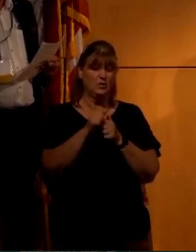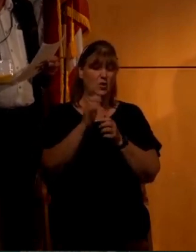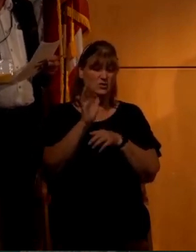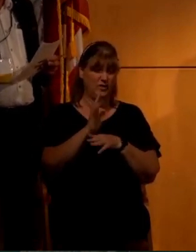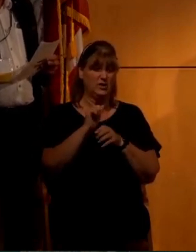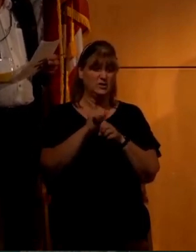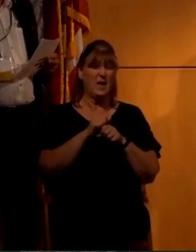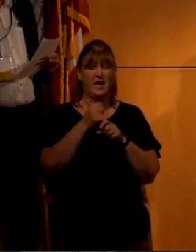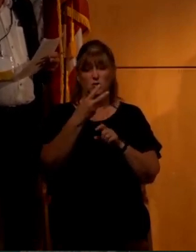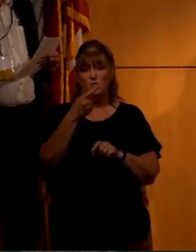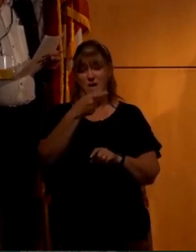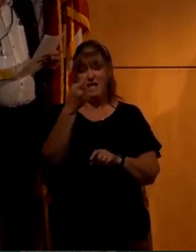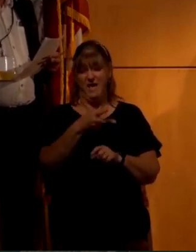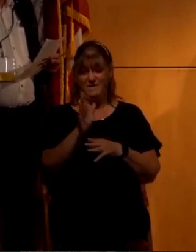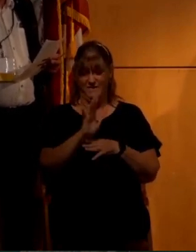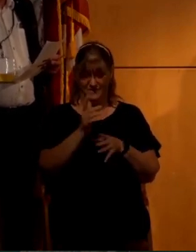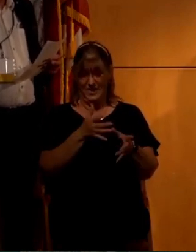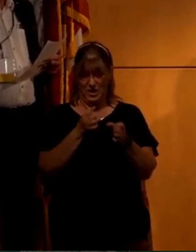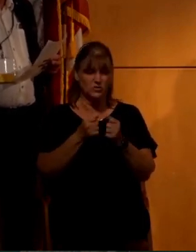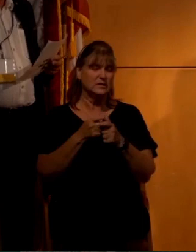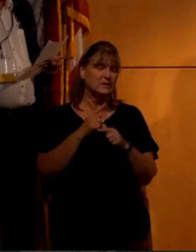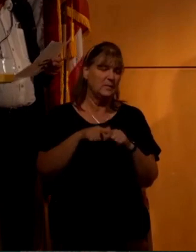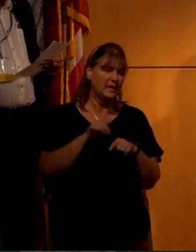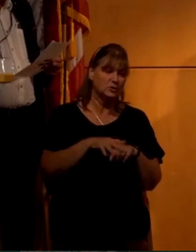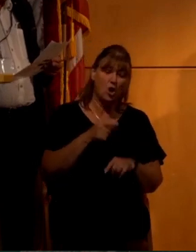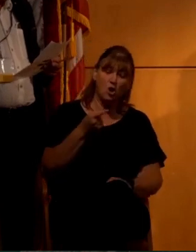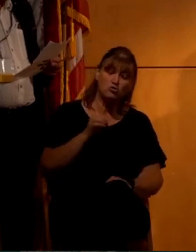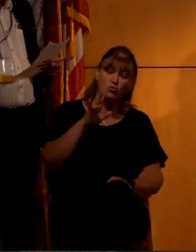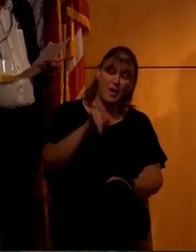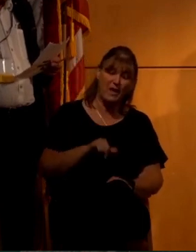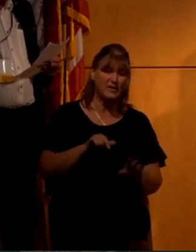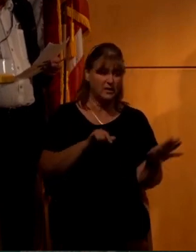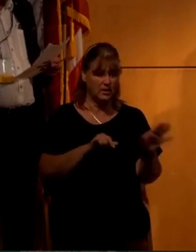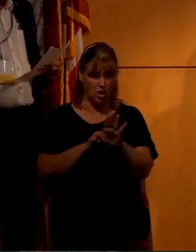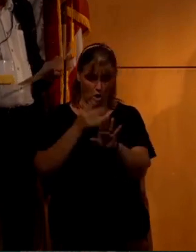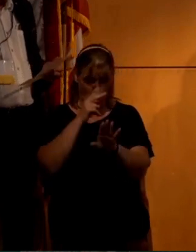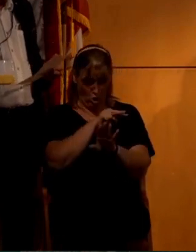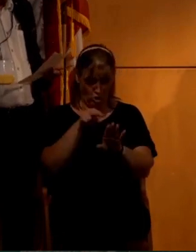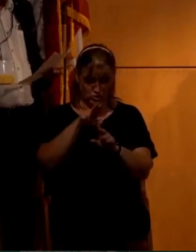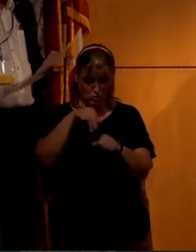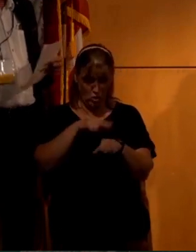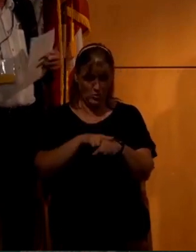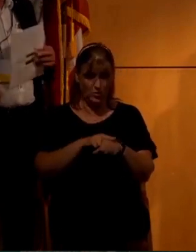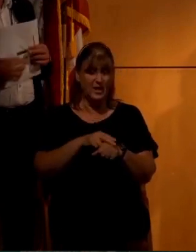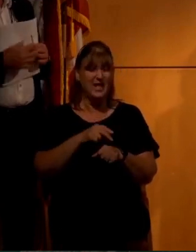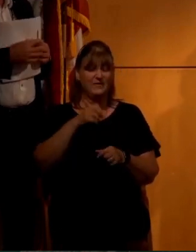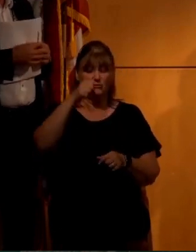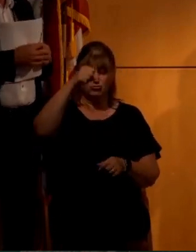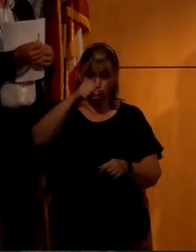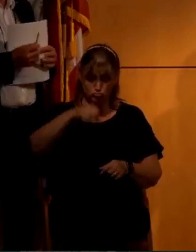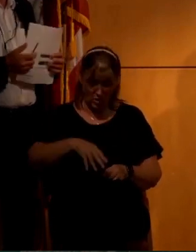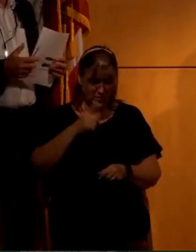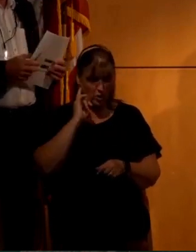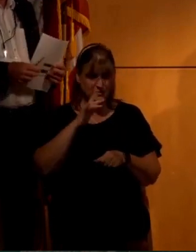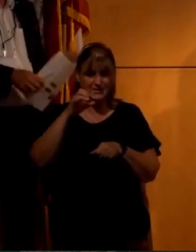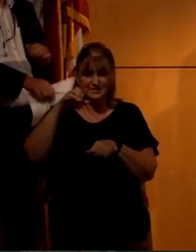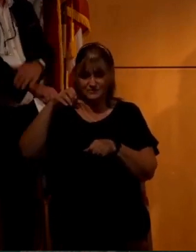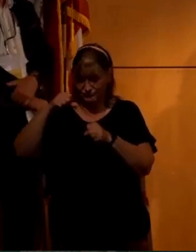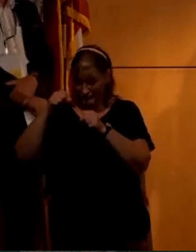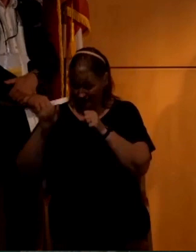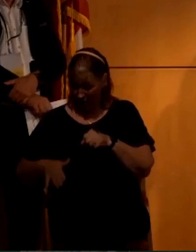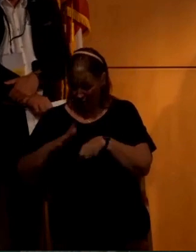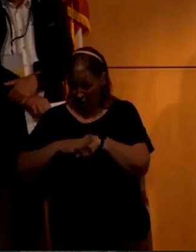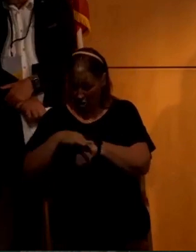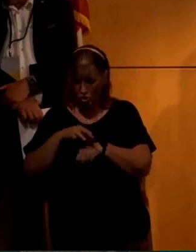up by a factor of two and a half, anything that depends on gravity looks normal. Uh, if you drop a rock, it looks like it's falling on earth. Um,